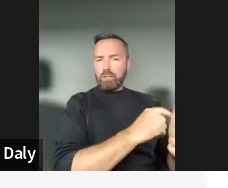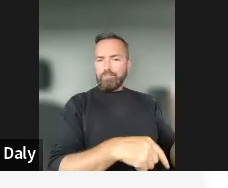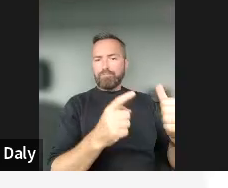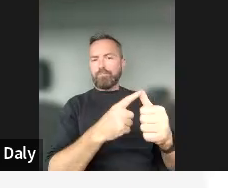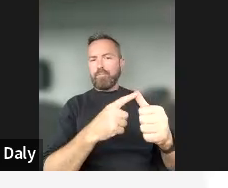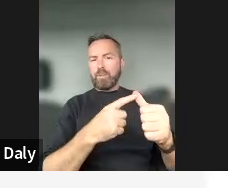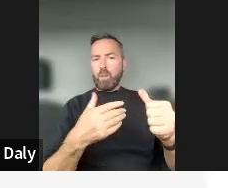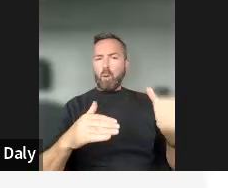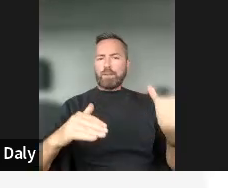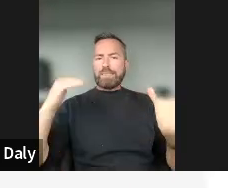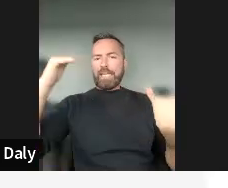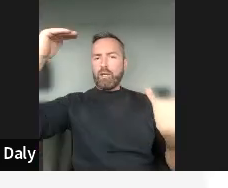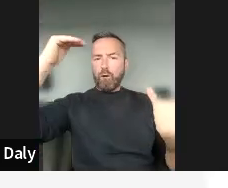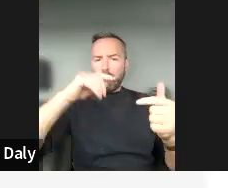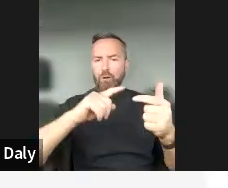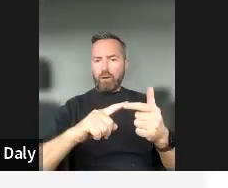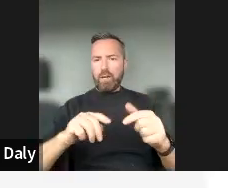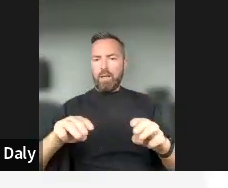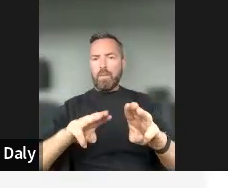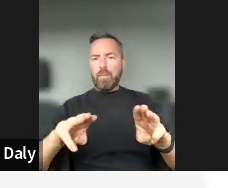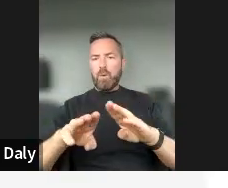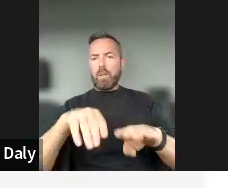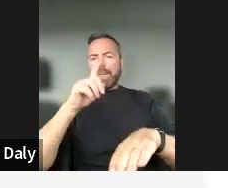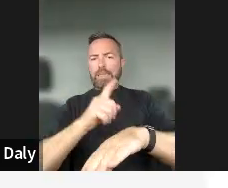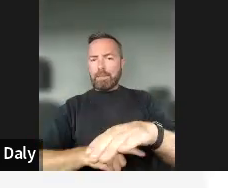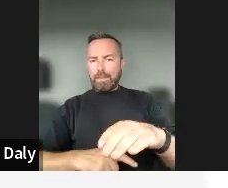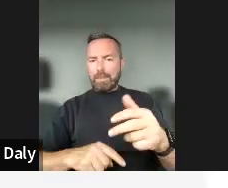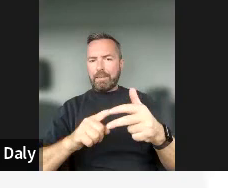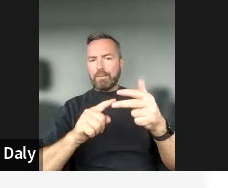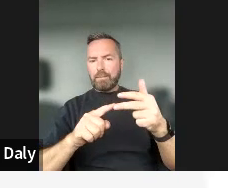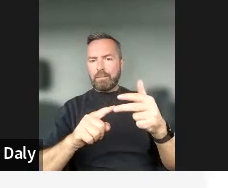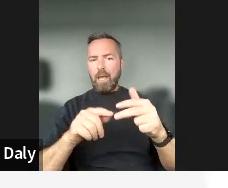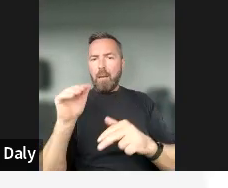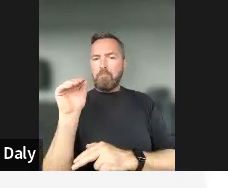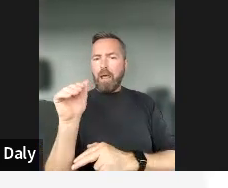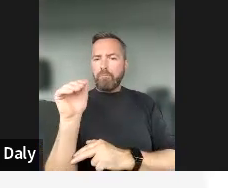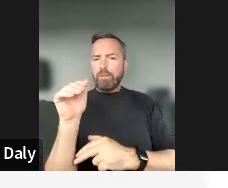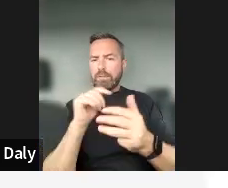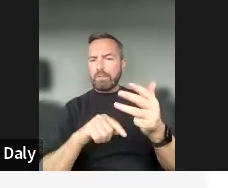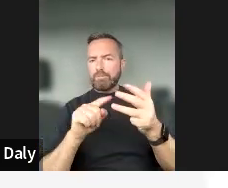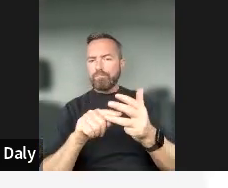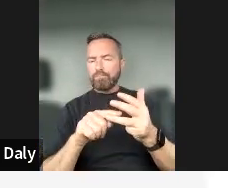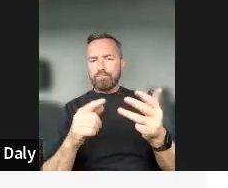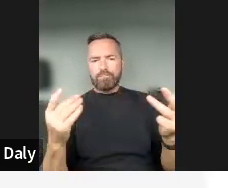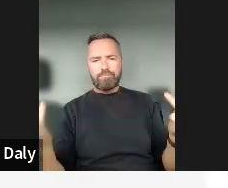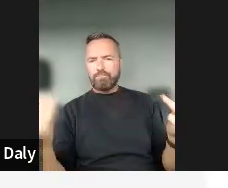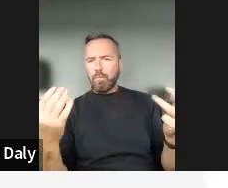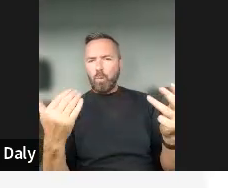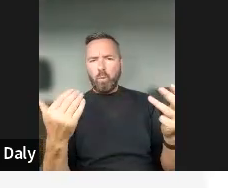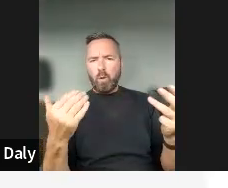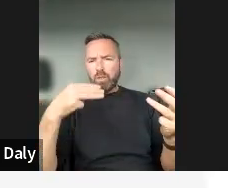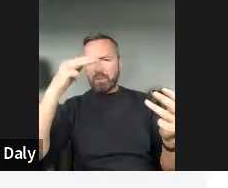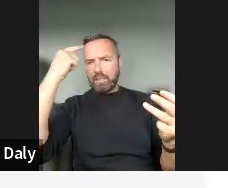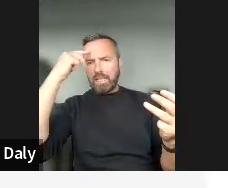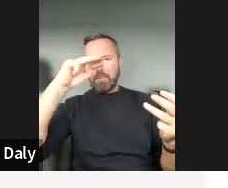about, um, people with disabilities, people with migrant status, what do you think